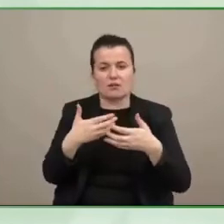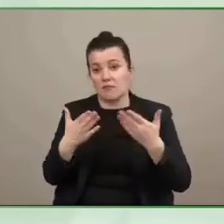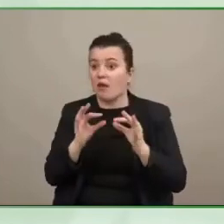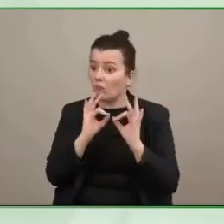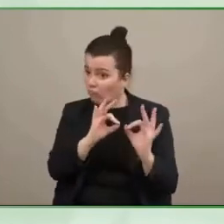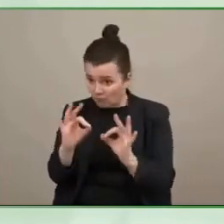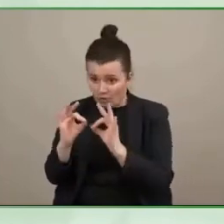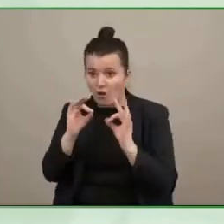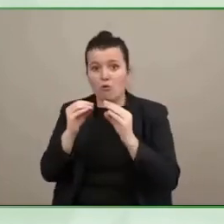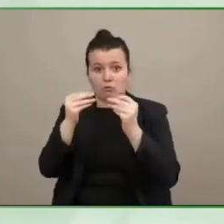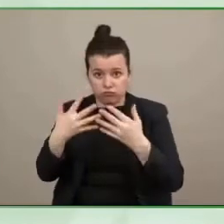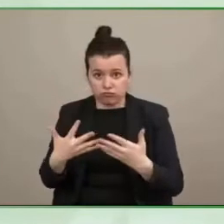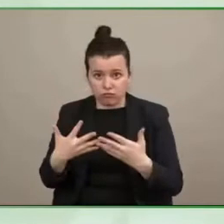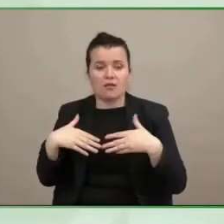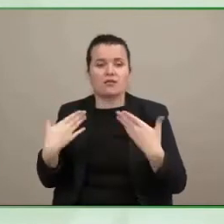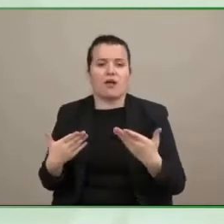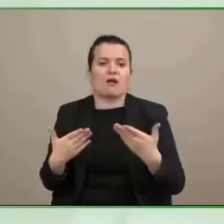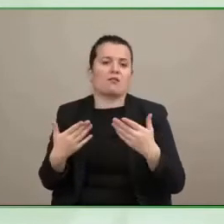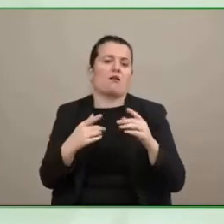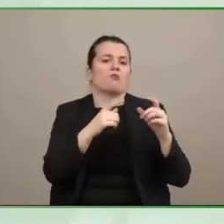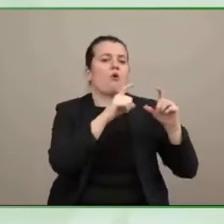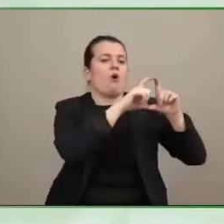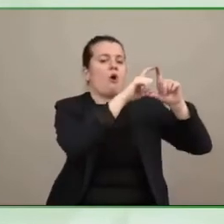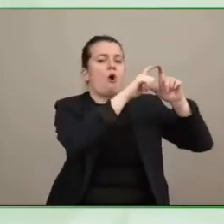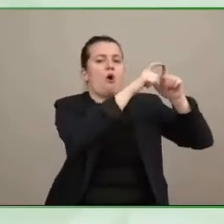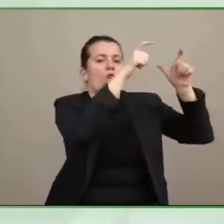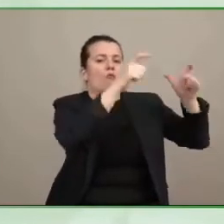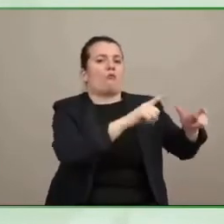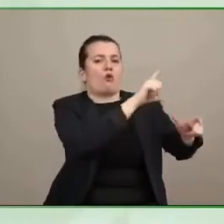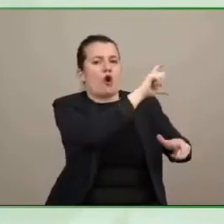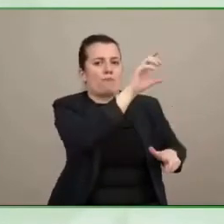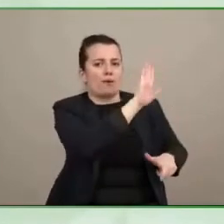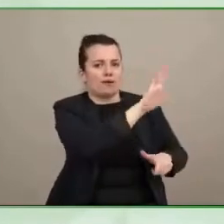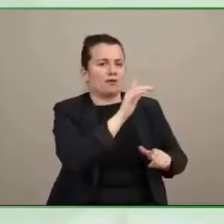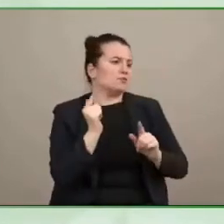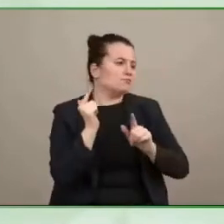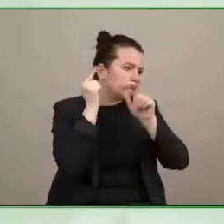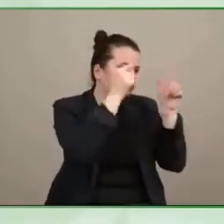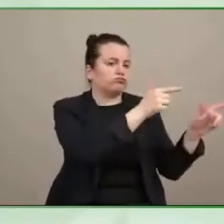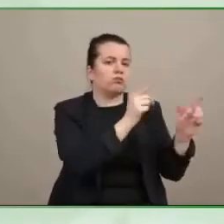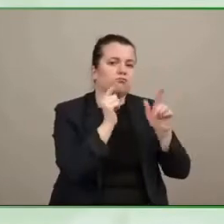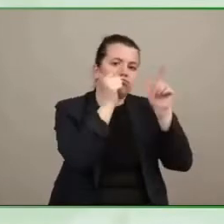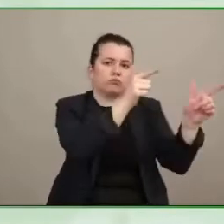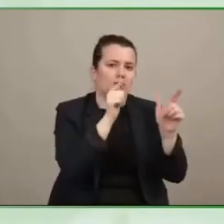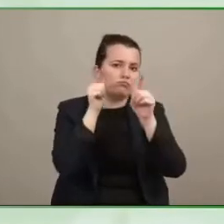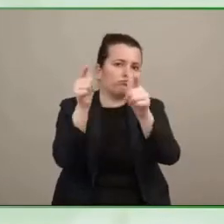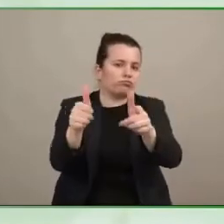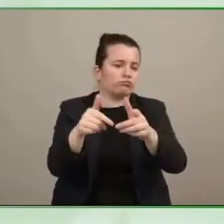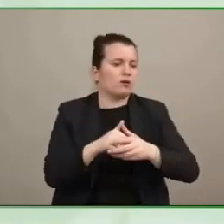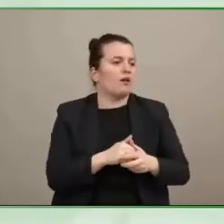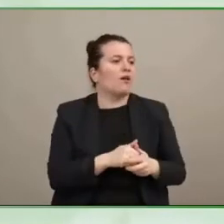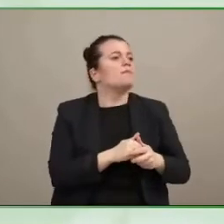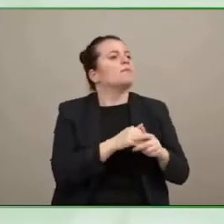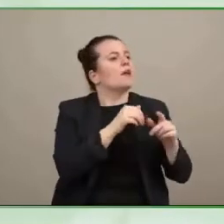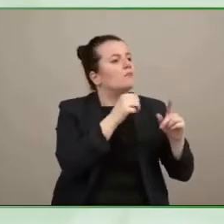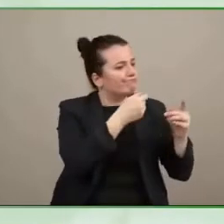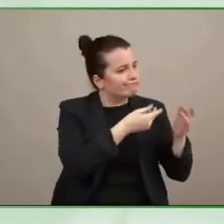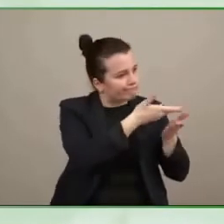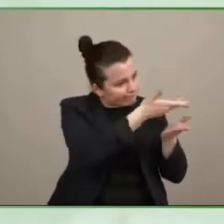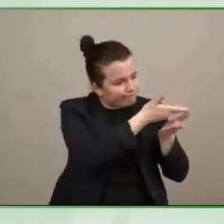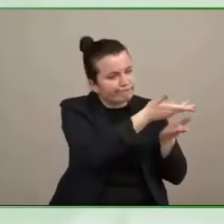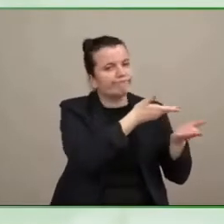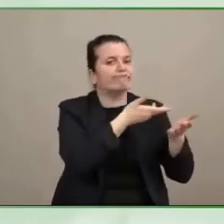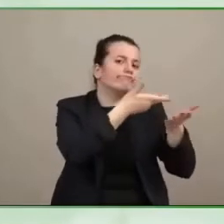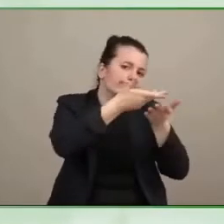all around the world to advocate for um for your mission and what you do is you say you rely a lot on